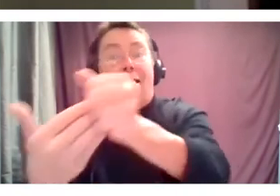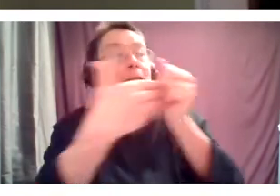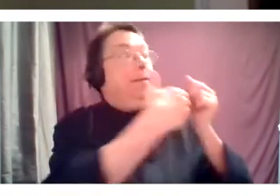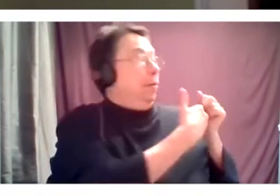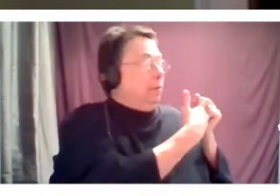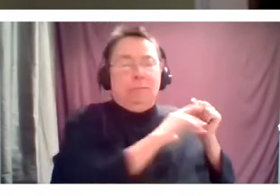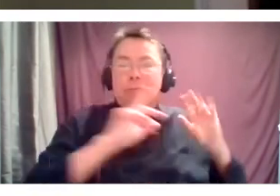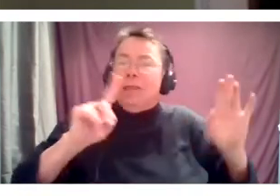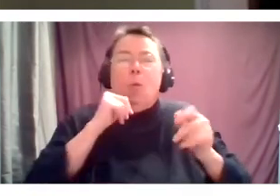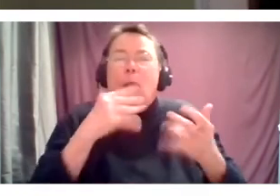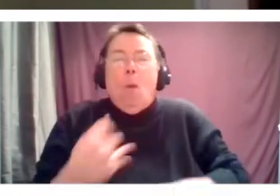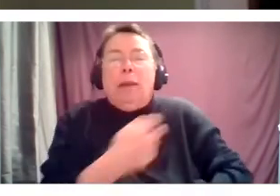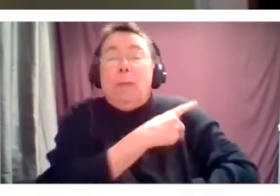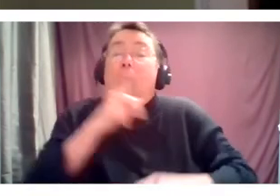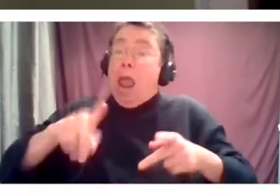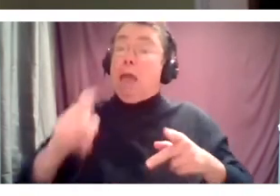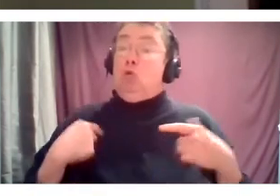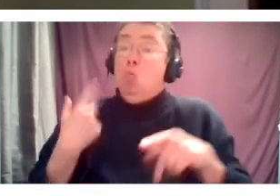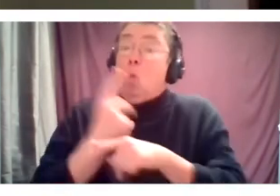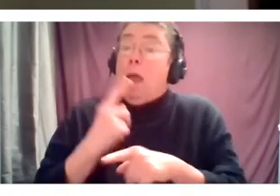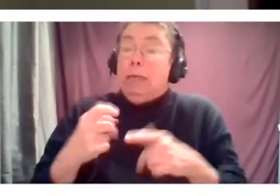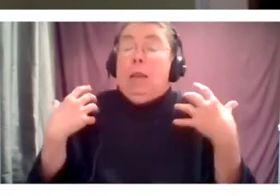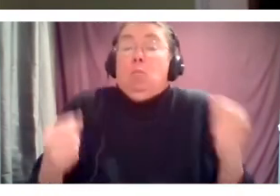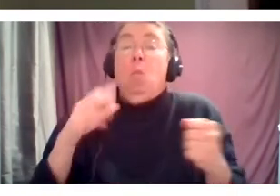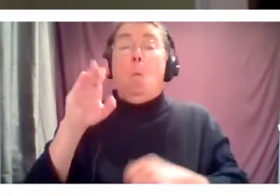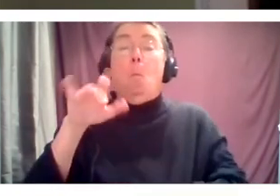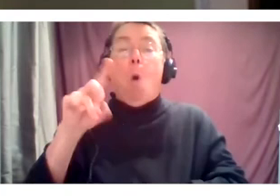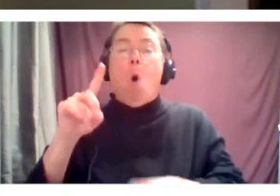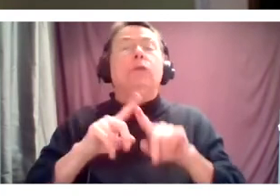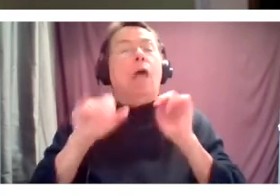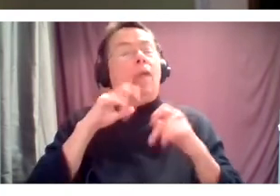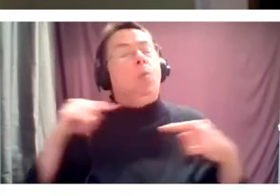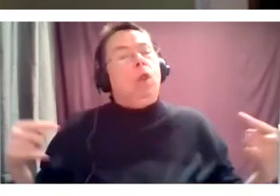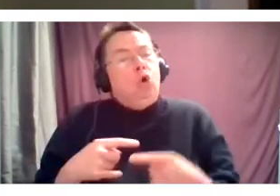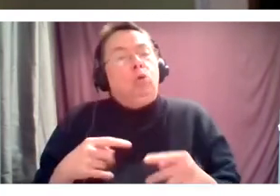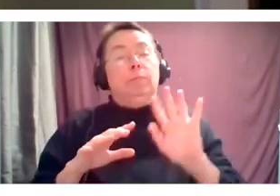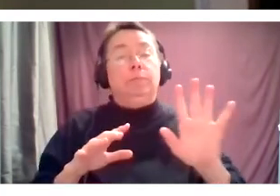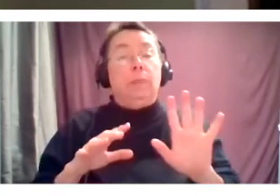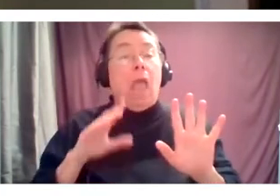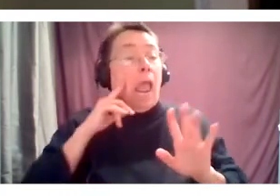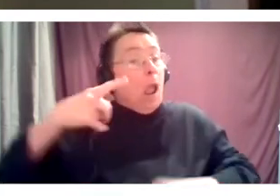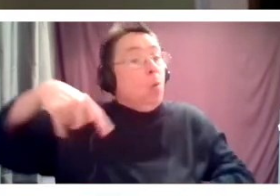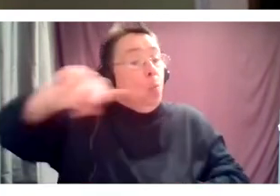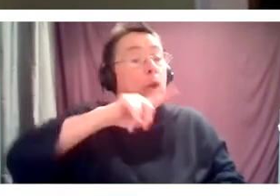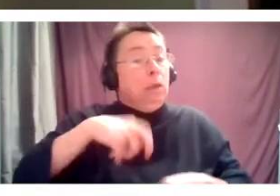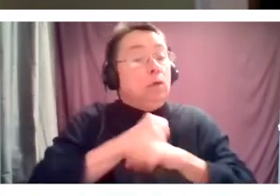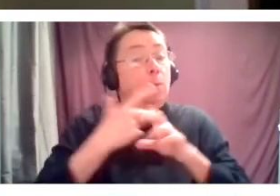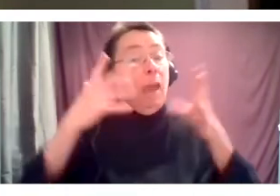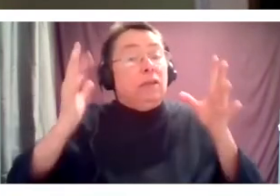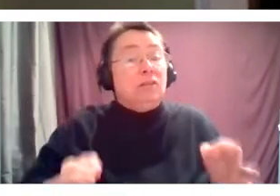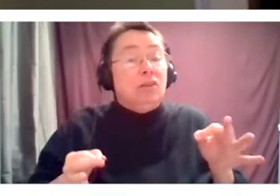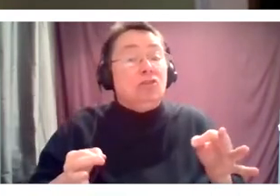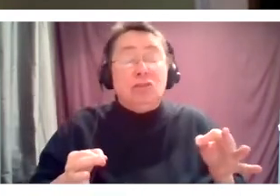be bold. And as you said, that's going to be painful. Um, there are going to be decisions that we're all each going to have to make that are not necessarily in our best interest